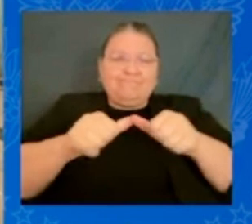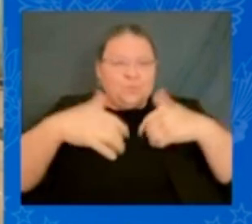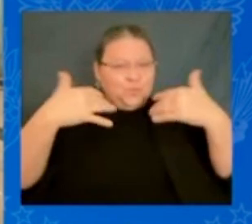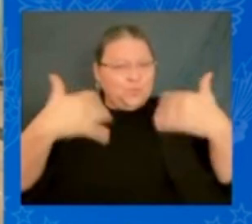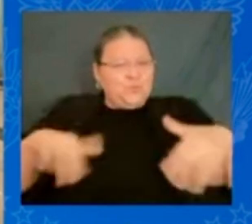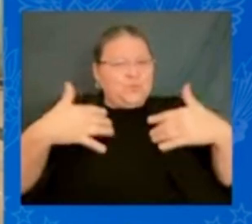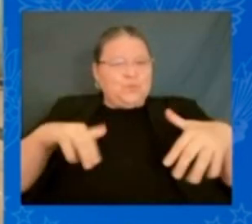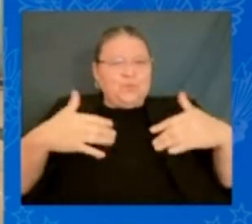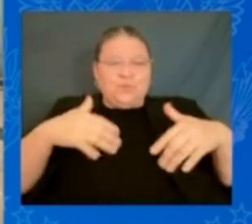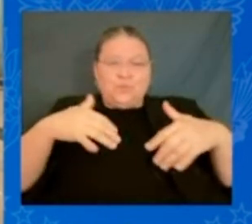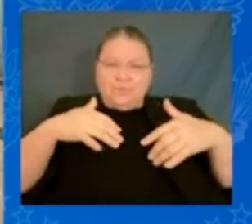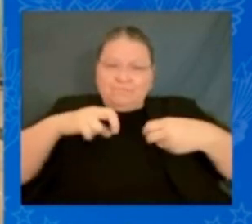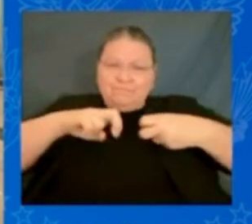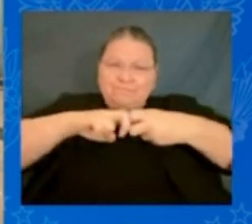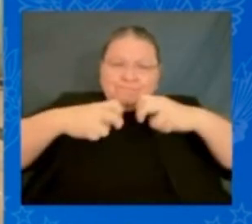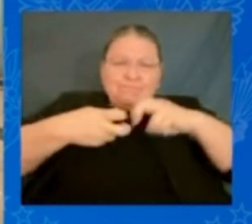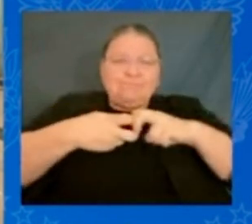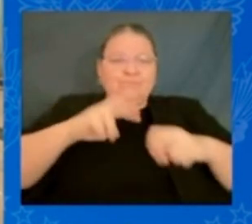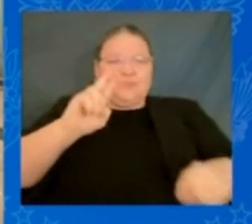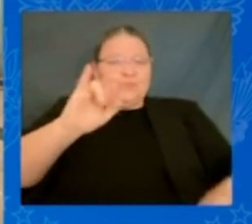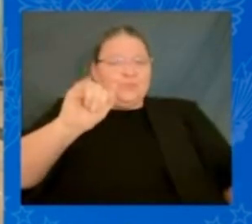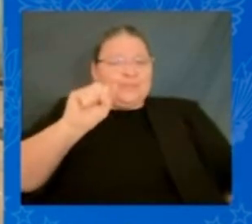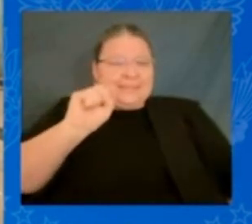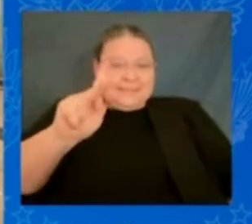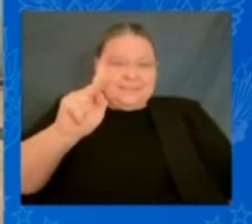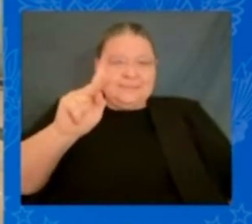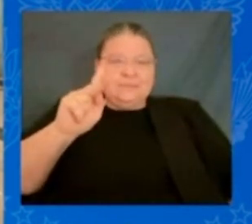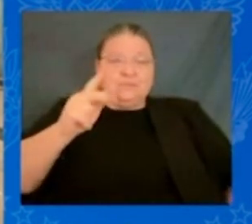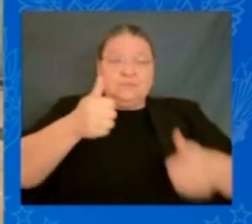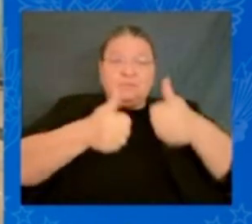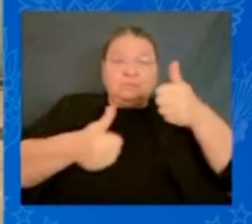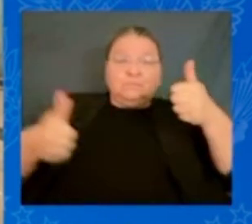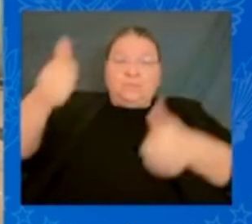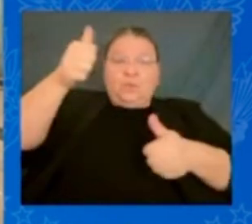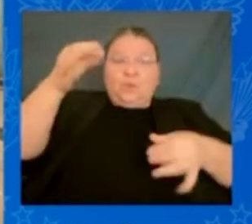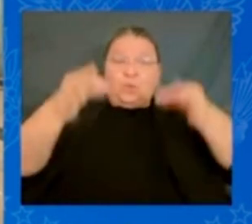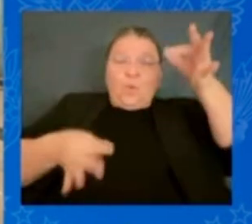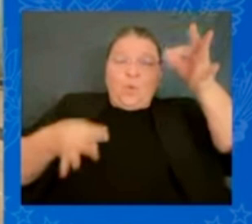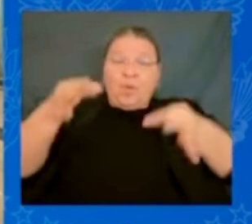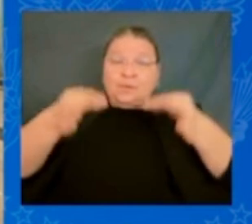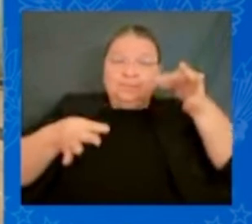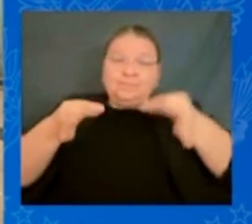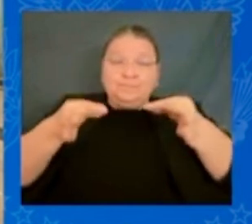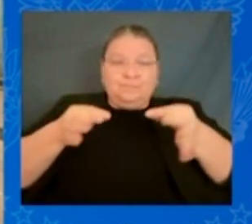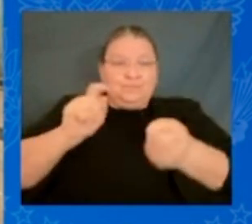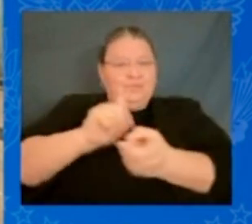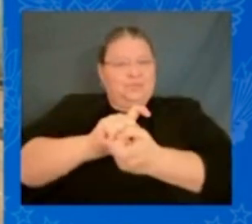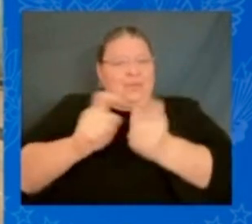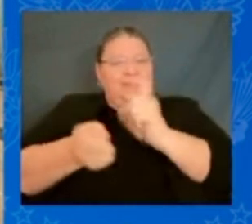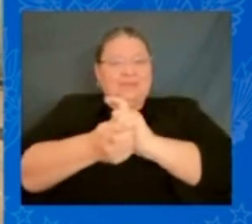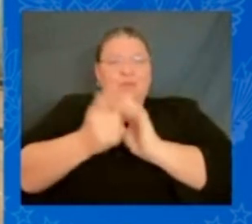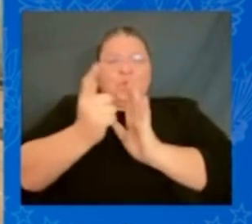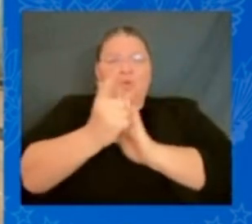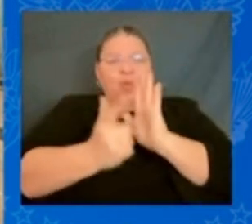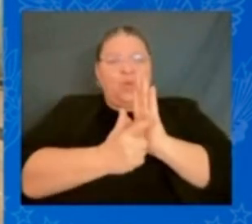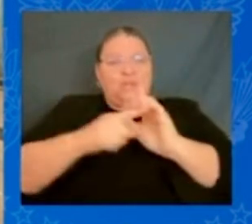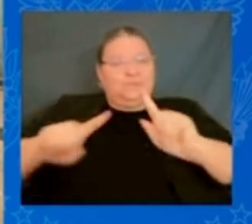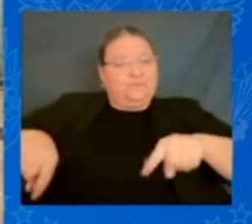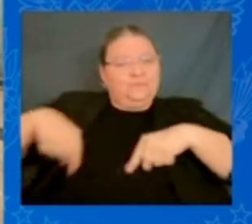conservative Supreme Court has gutted the Voting Rights Act over the years. Since the 2020 election,